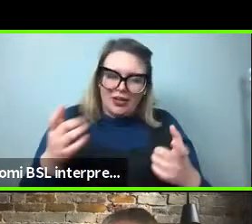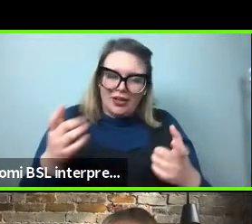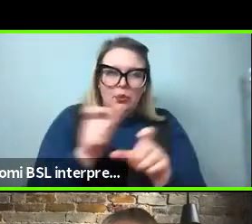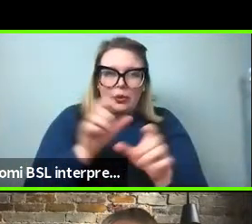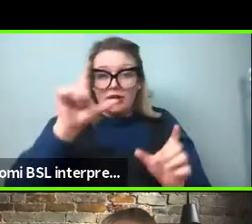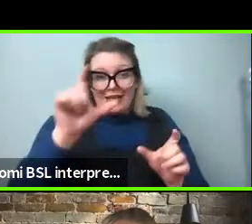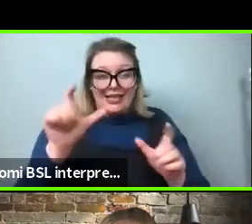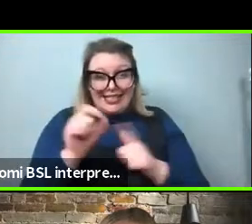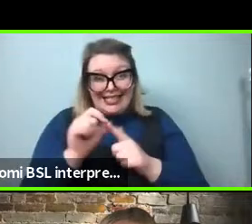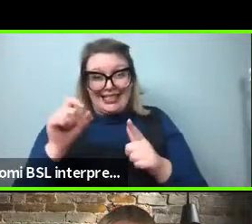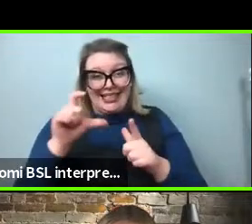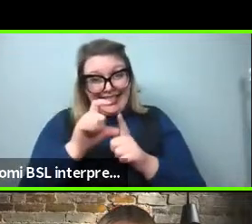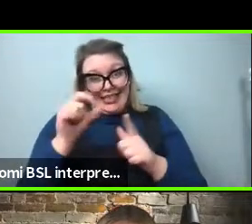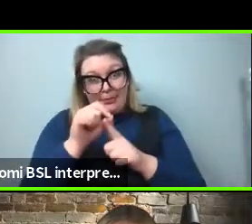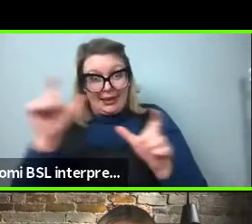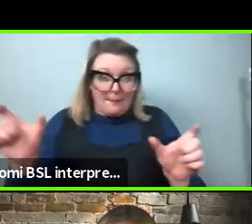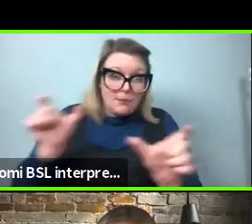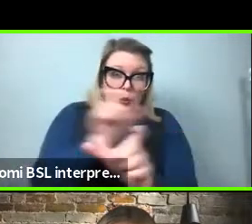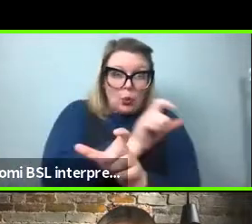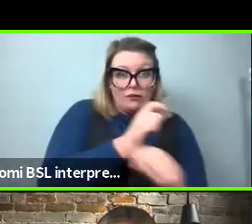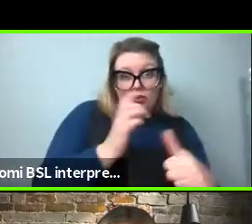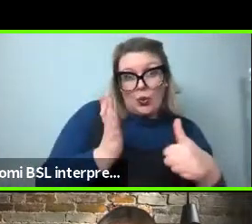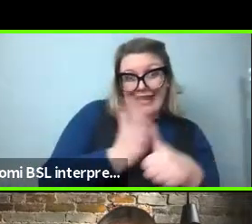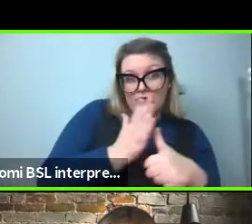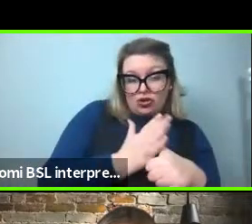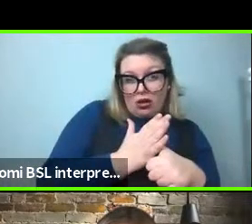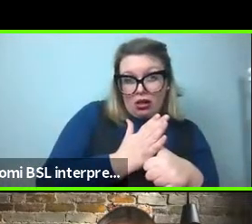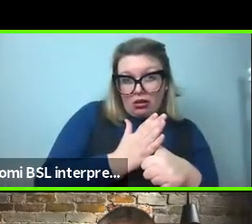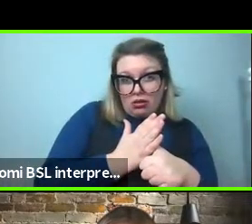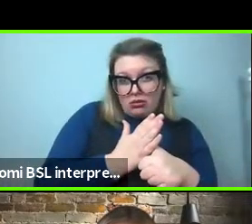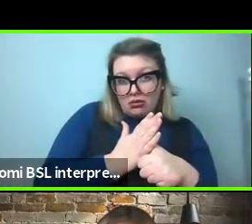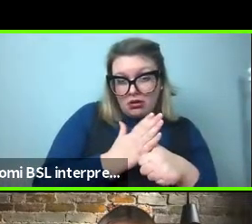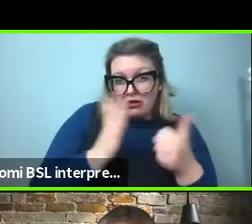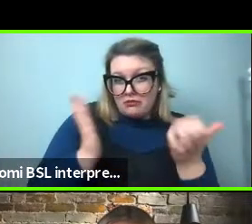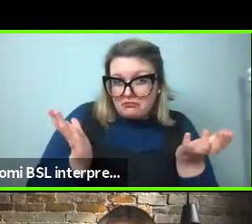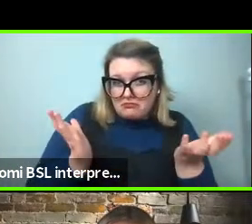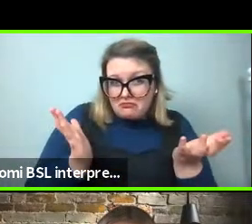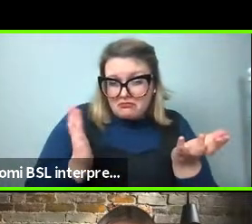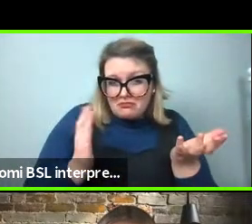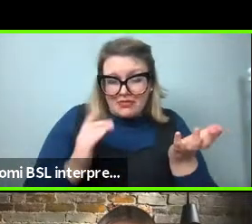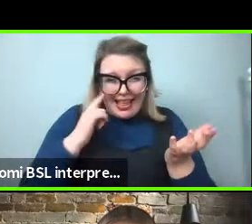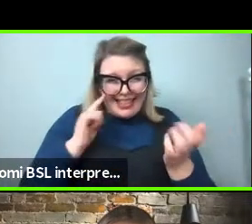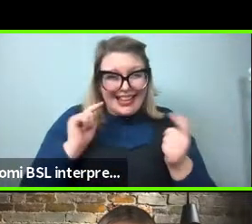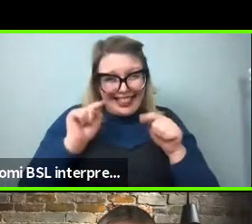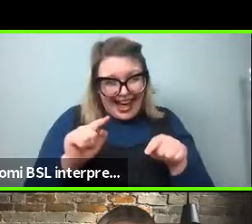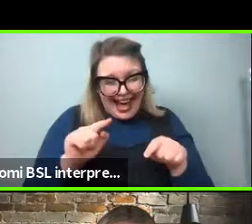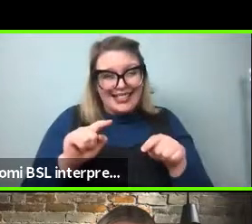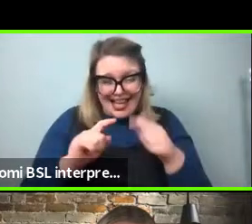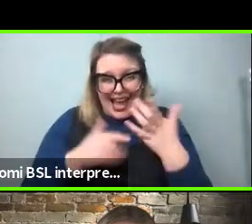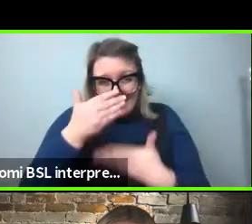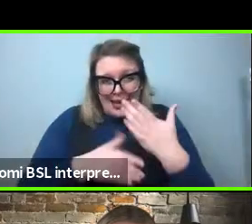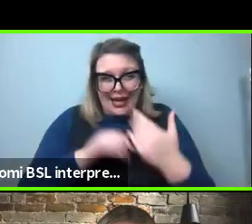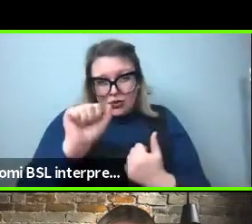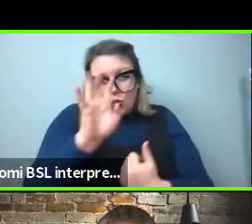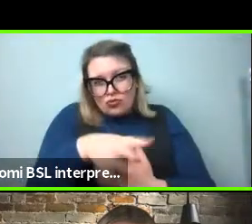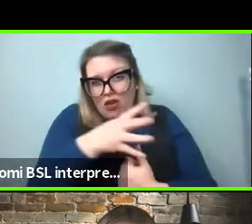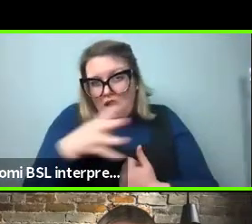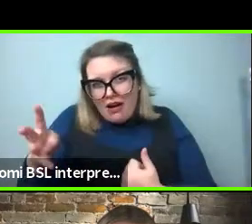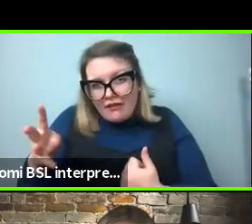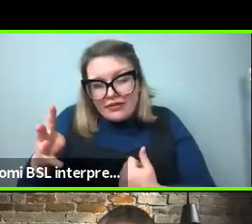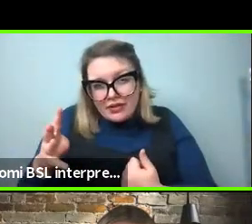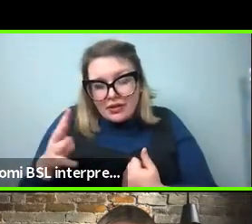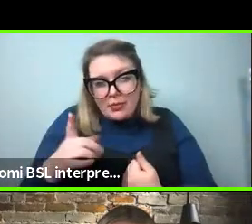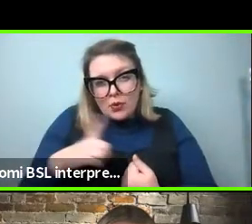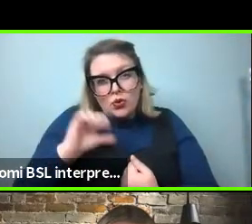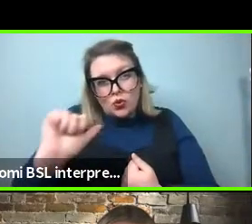position. So that would, I think, explain what I think were in your graphs, where you had a